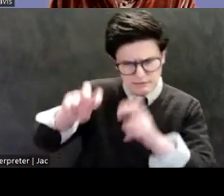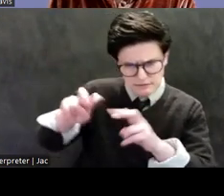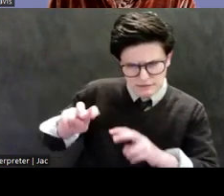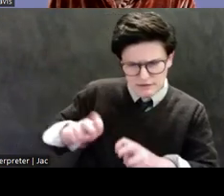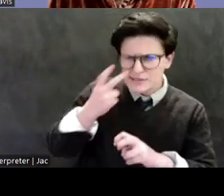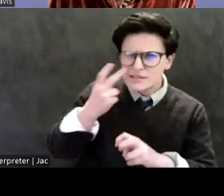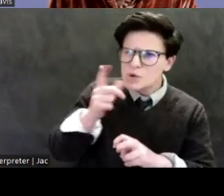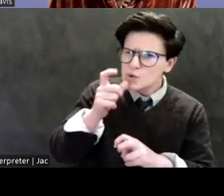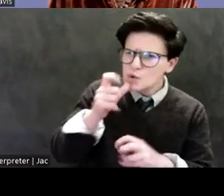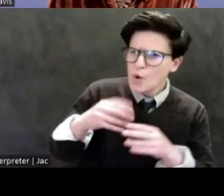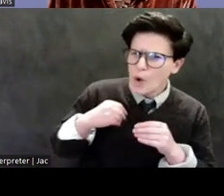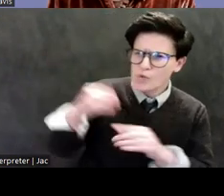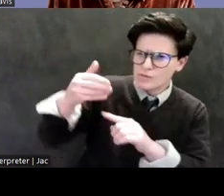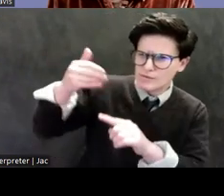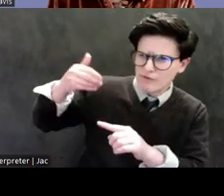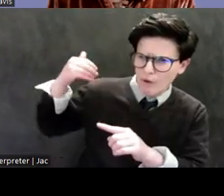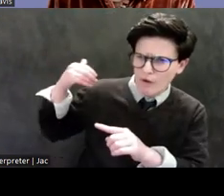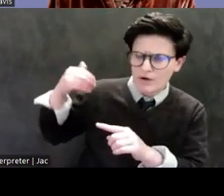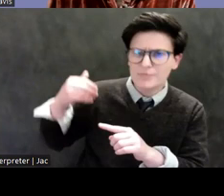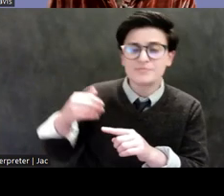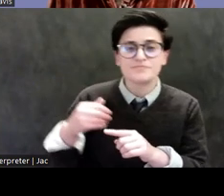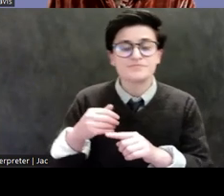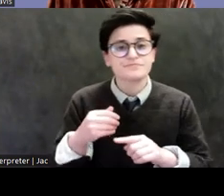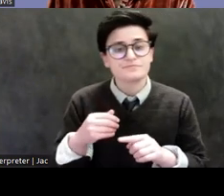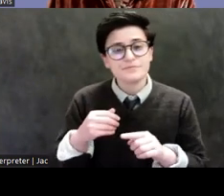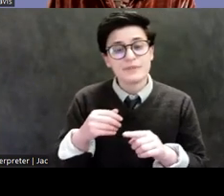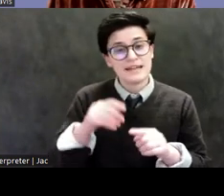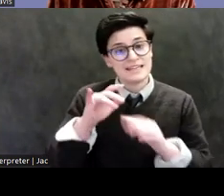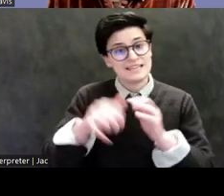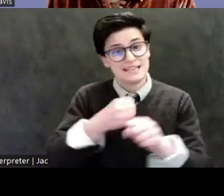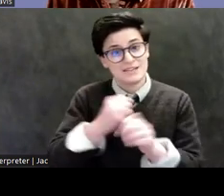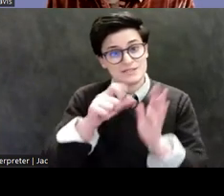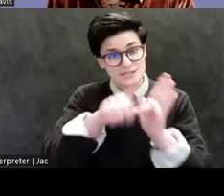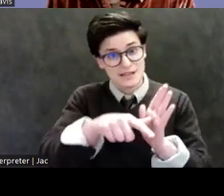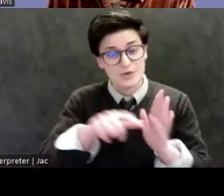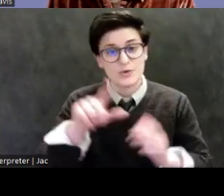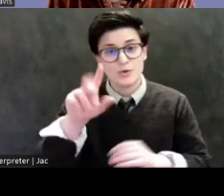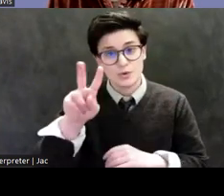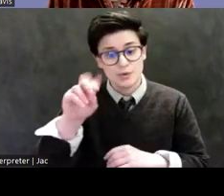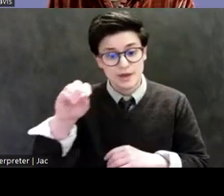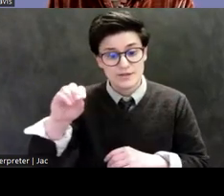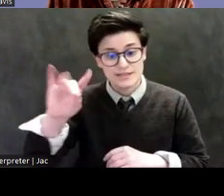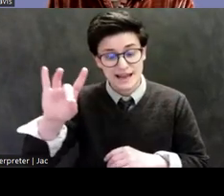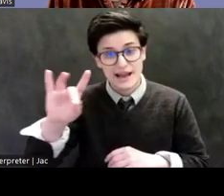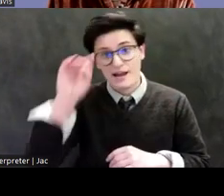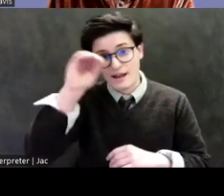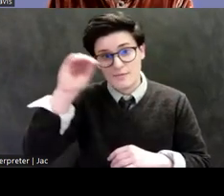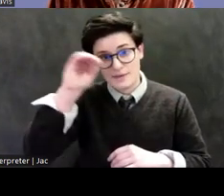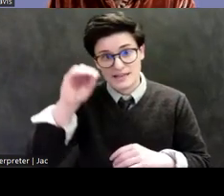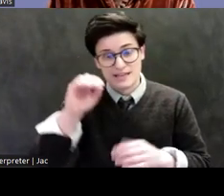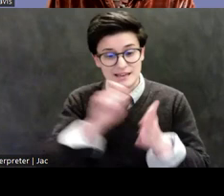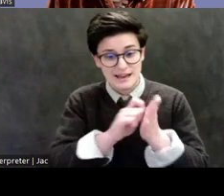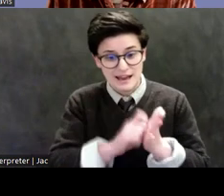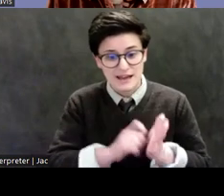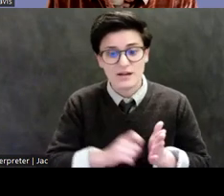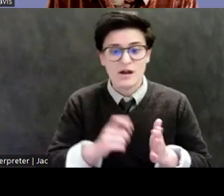Nor did this apparent double standard go away. Years later, in a 2008 op-ed, a prominent New York Times art critic, so we're